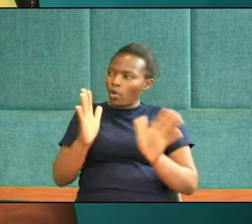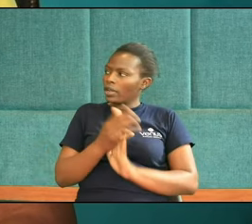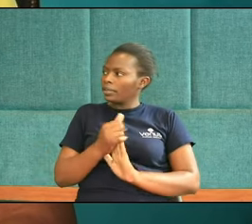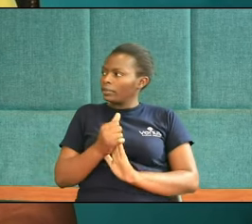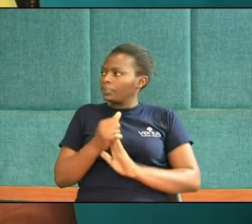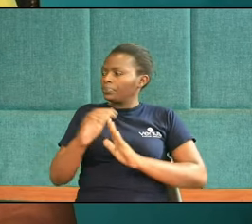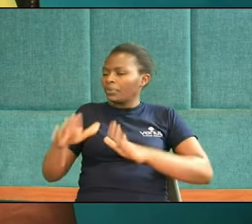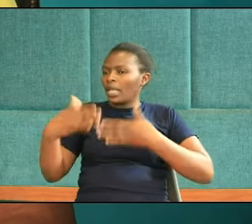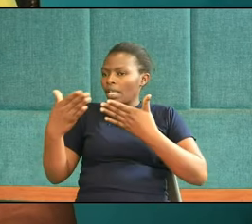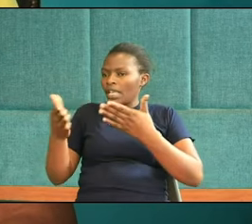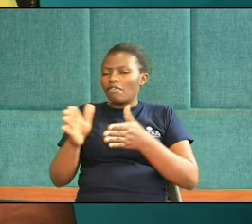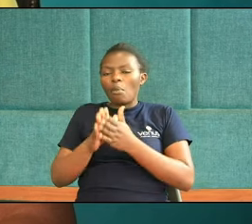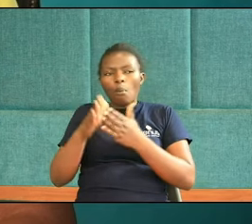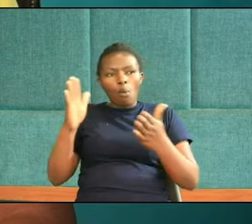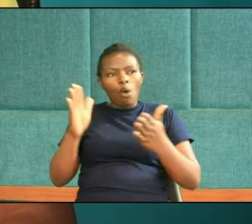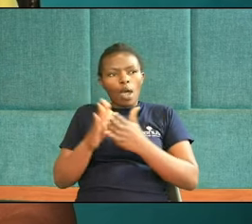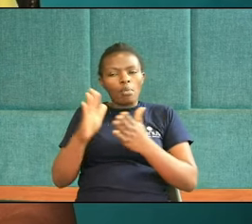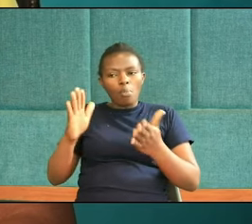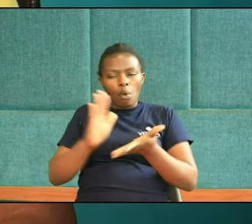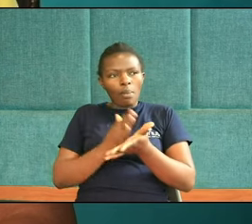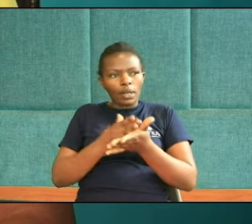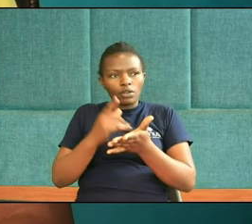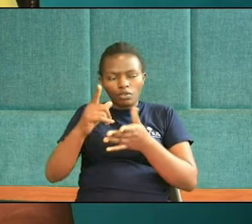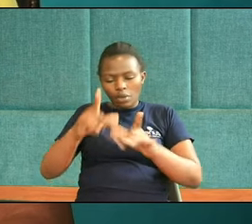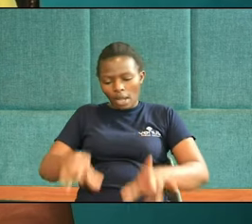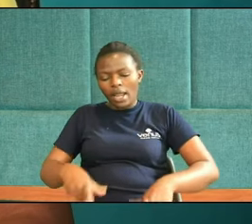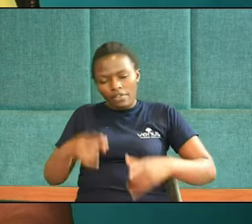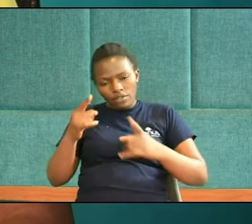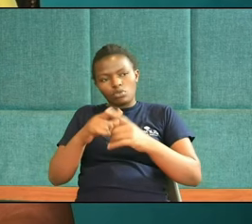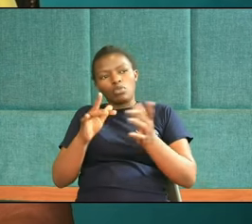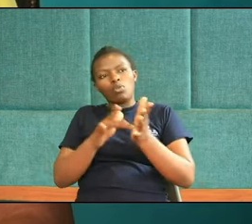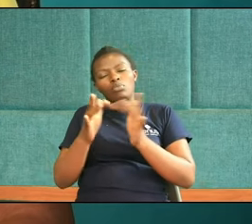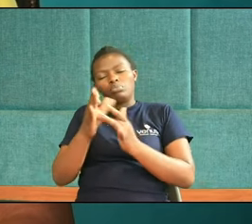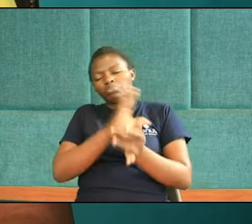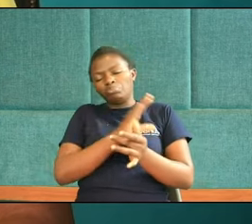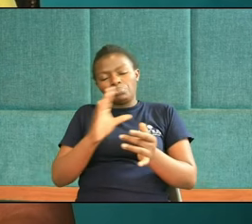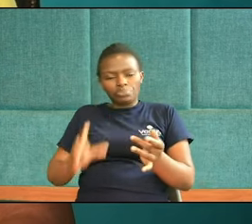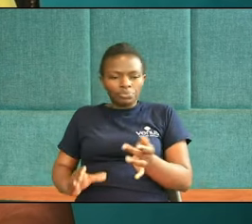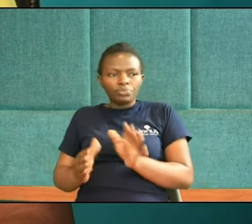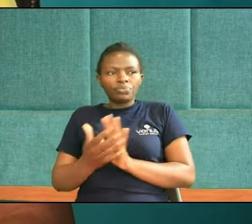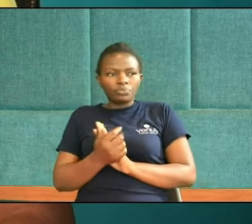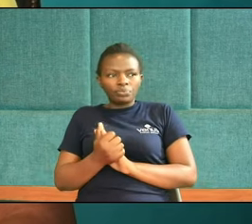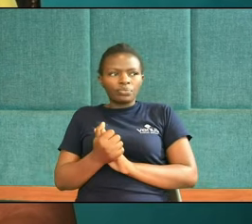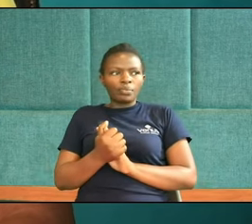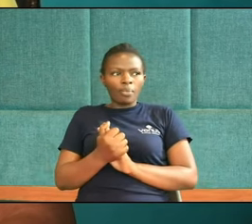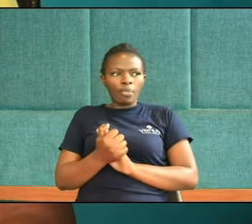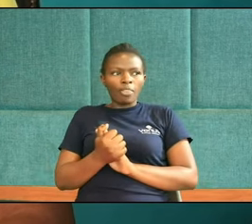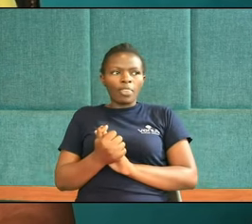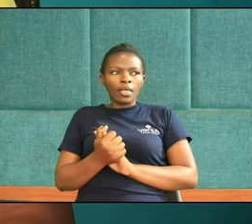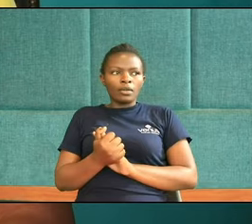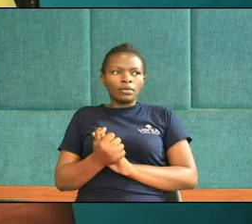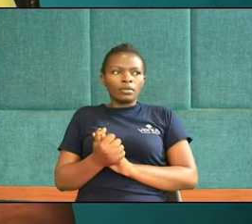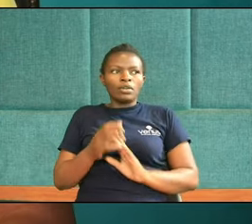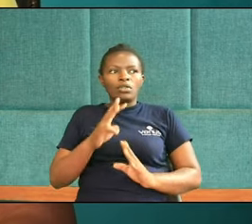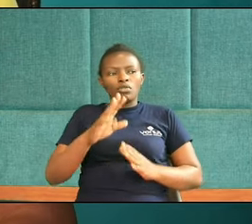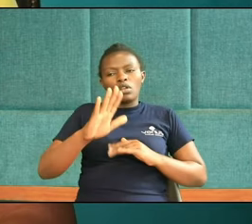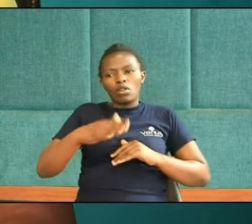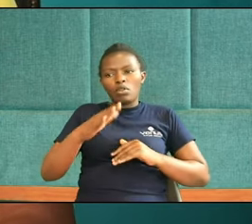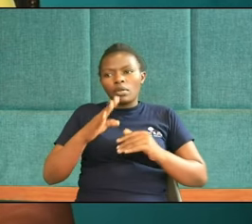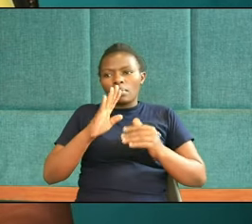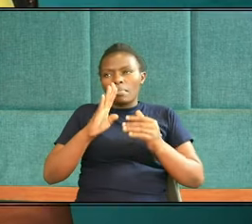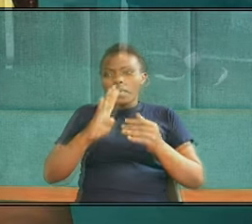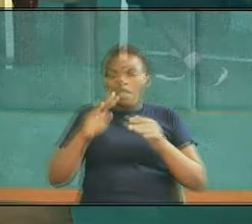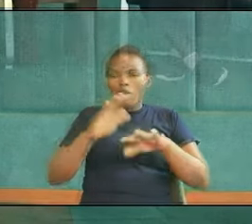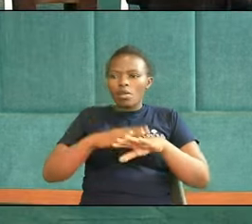Submit more And more parts Of Of your life To God And It will all Be to his own glory